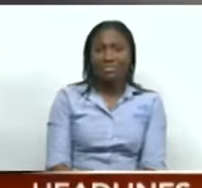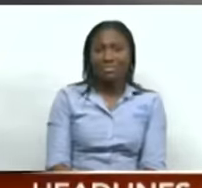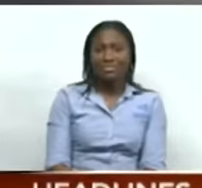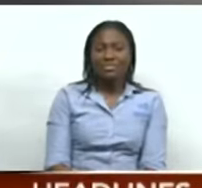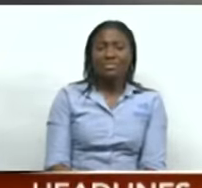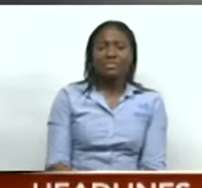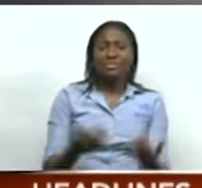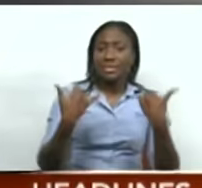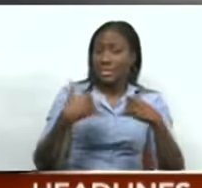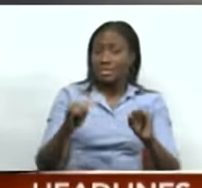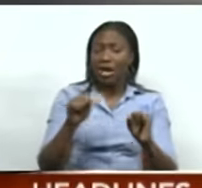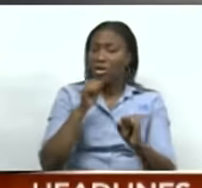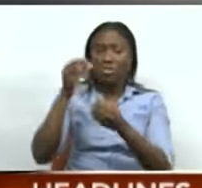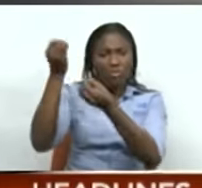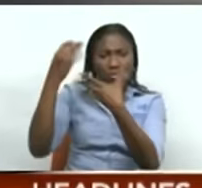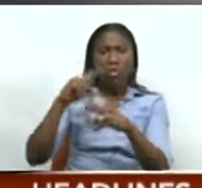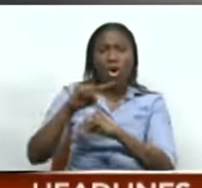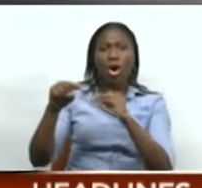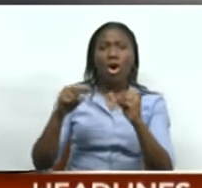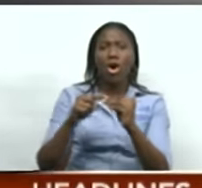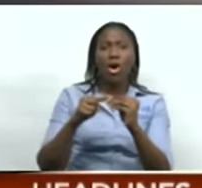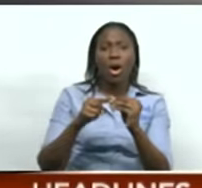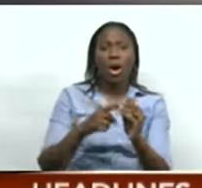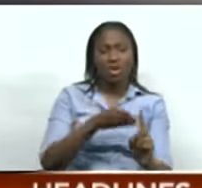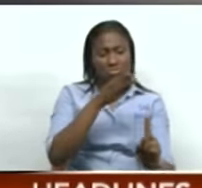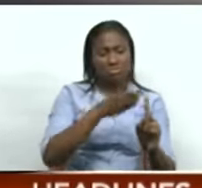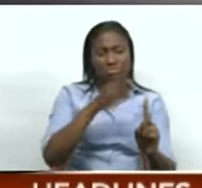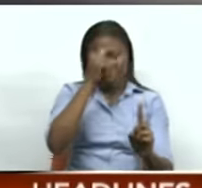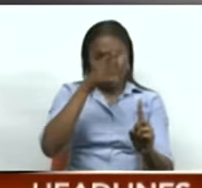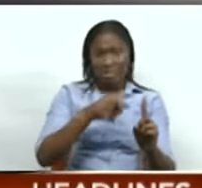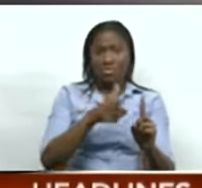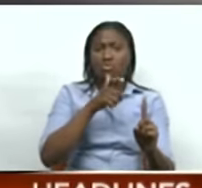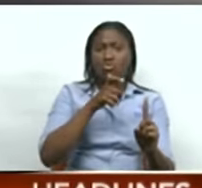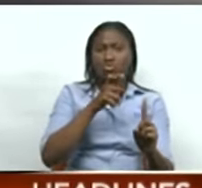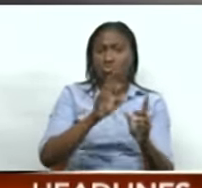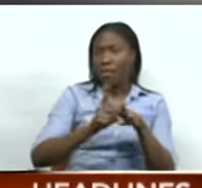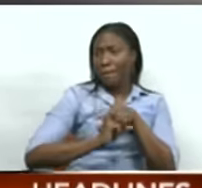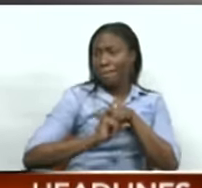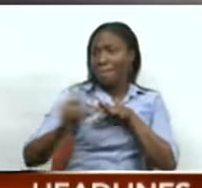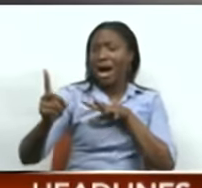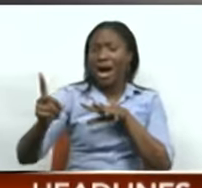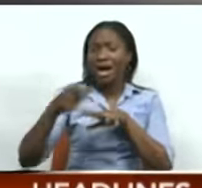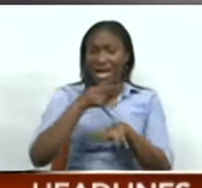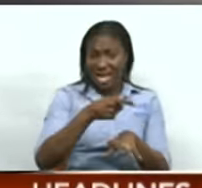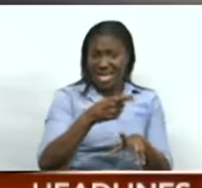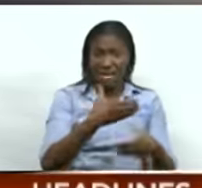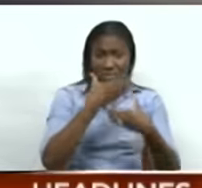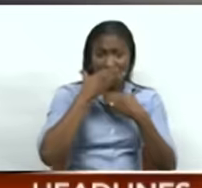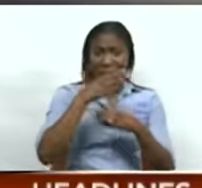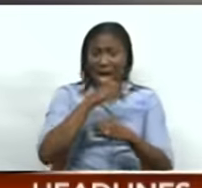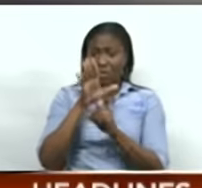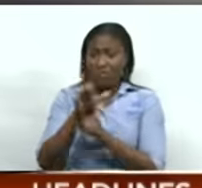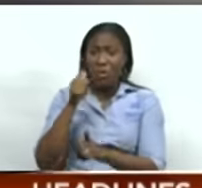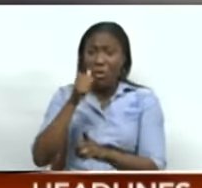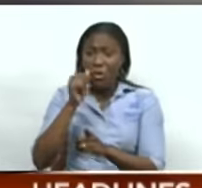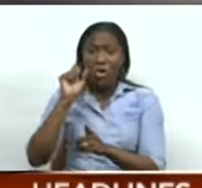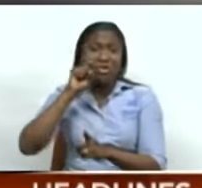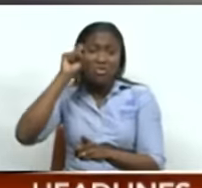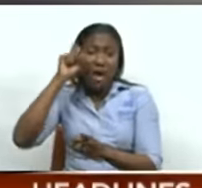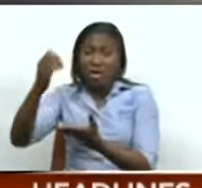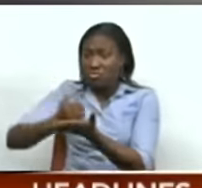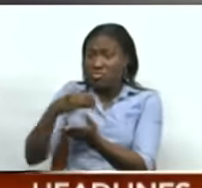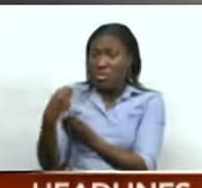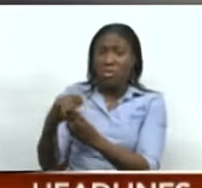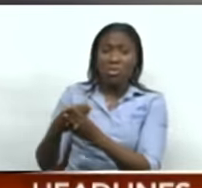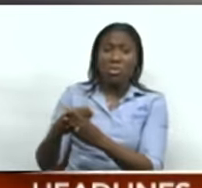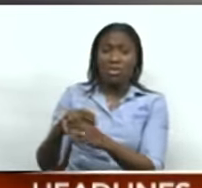Well, still no word on the whereabouts of convicted human trafficker Anthony Smith, but the National Security Minister still believes that the law works.